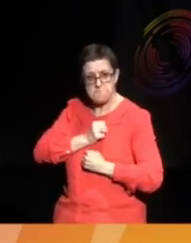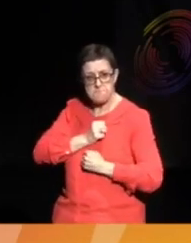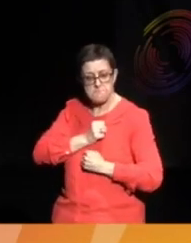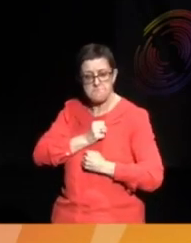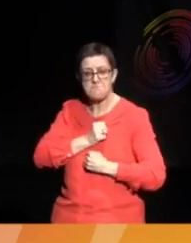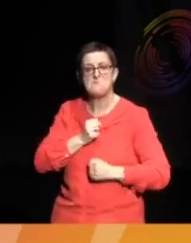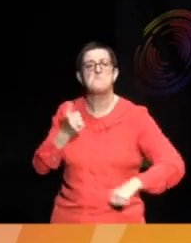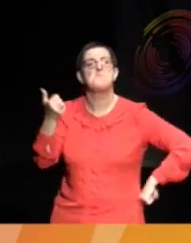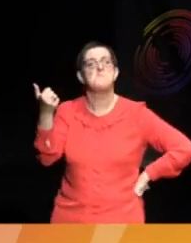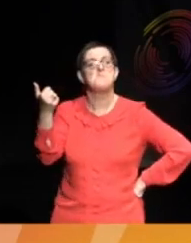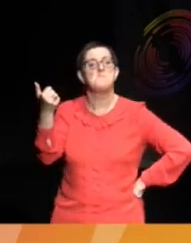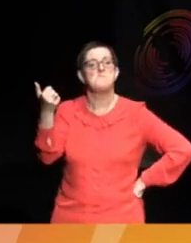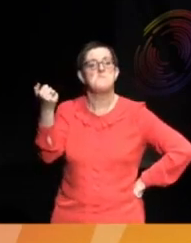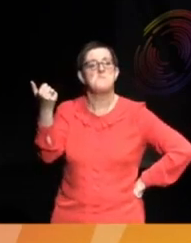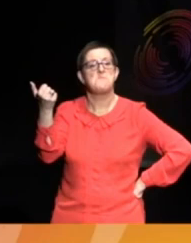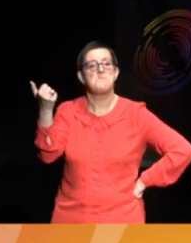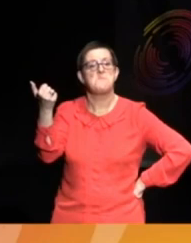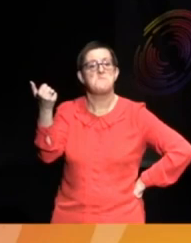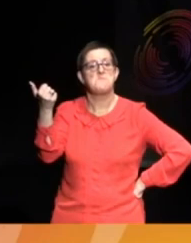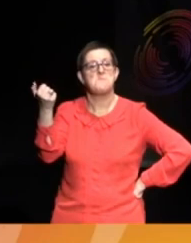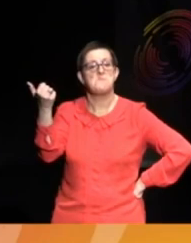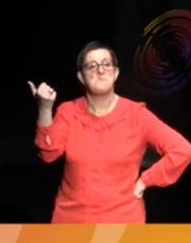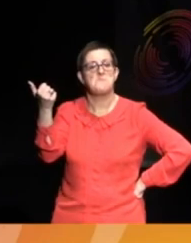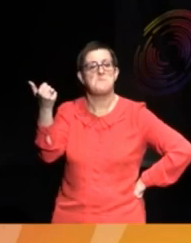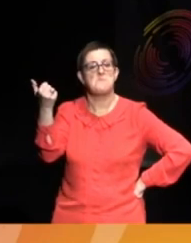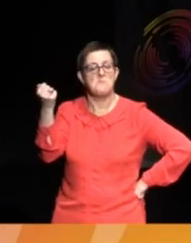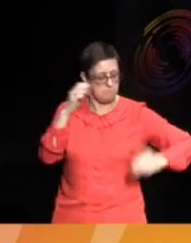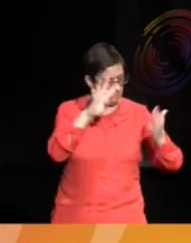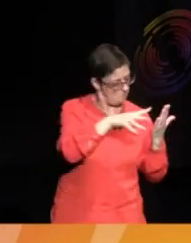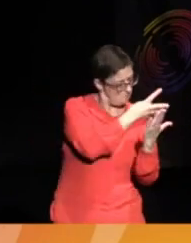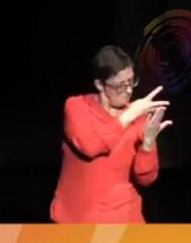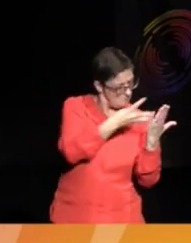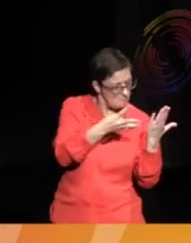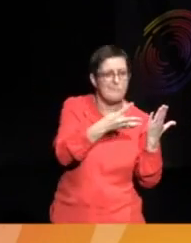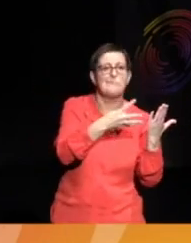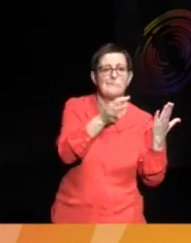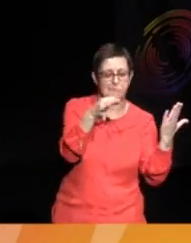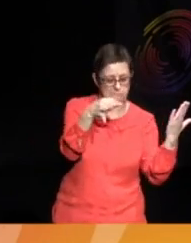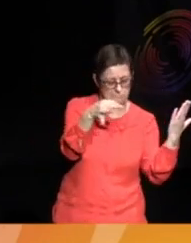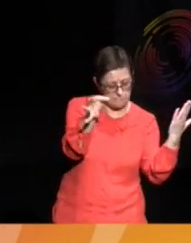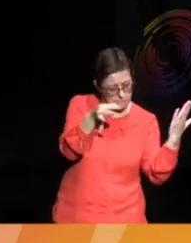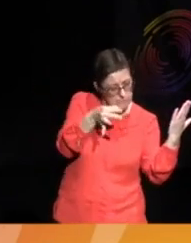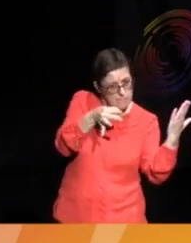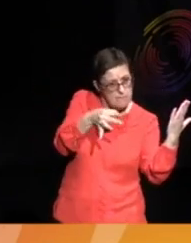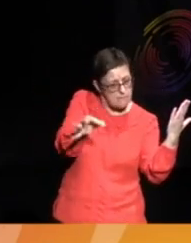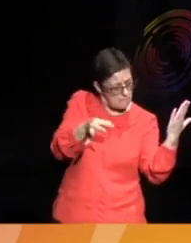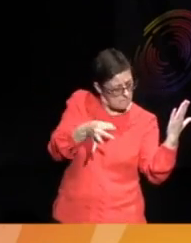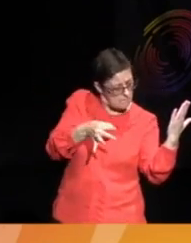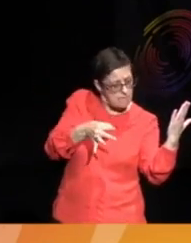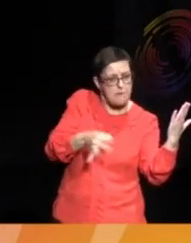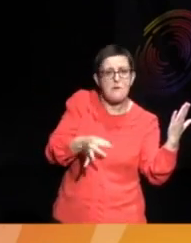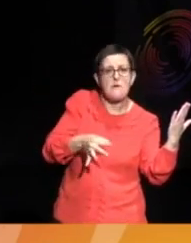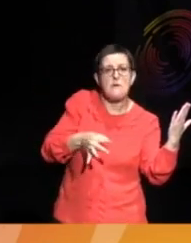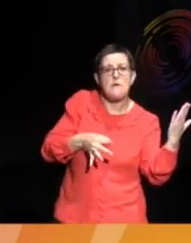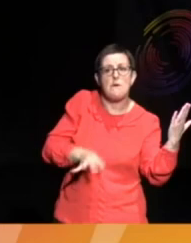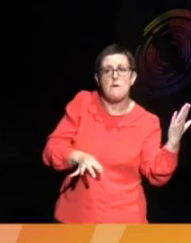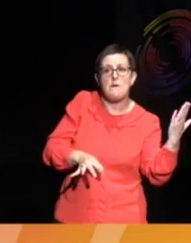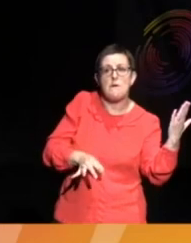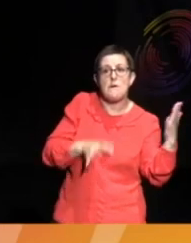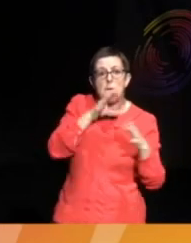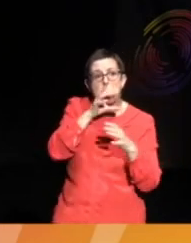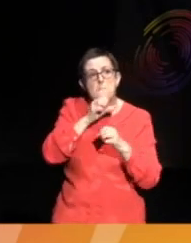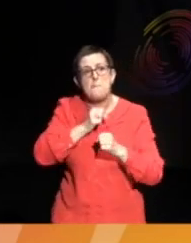Clicking. Spreadsheet grin. Tickbox mouth. Oh, quiet men with their quiet rubbers